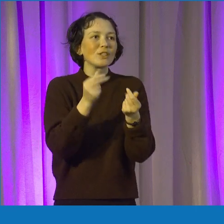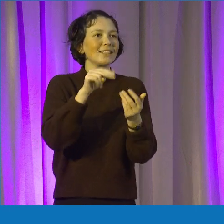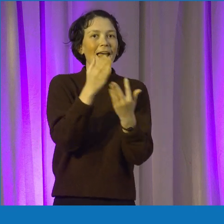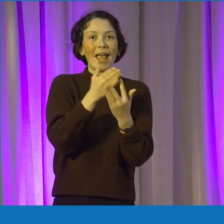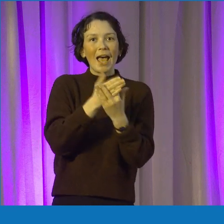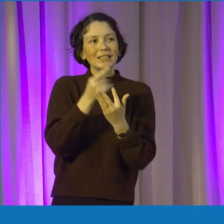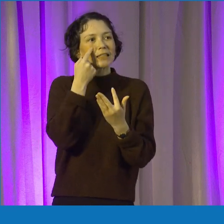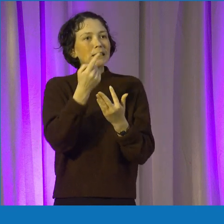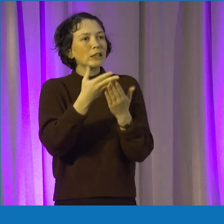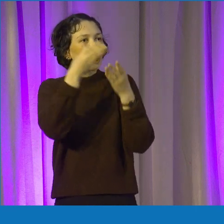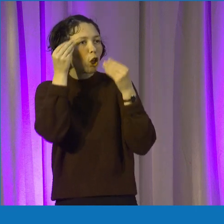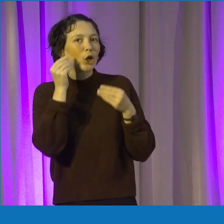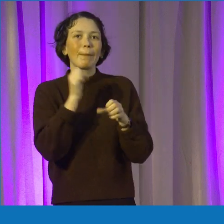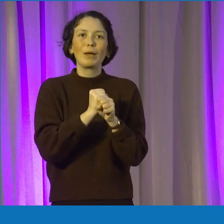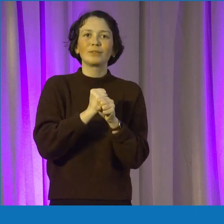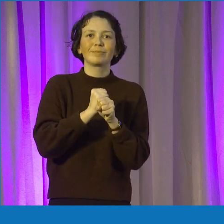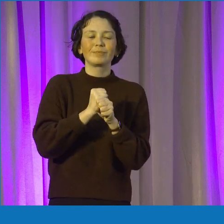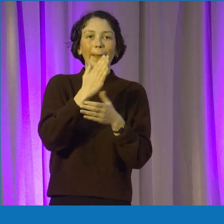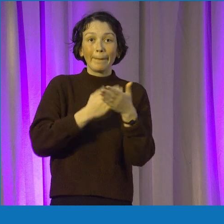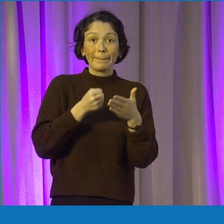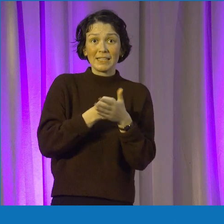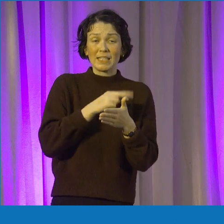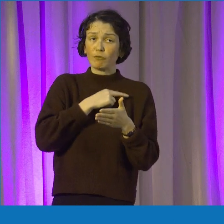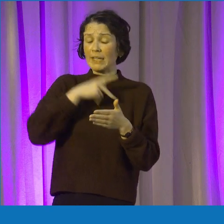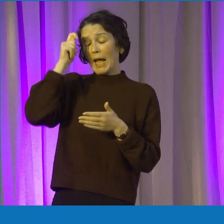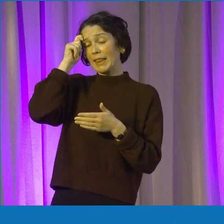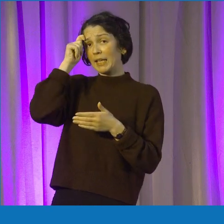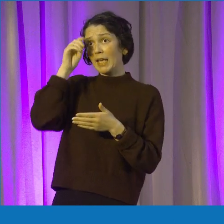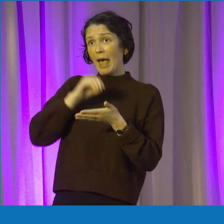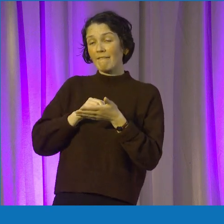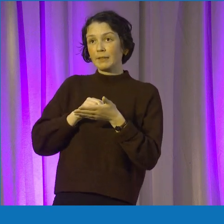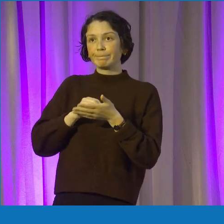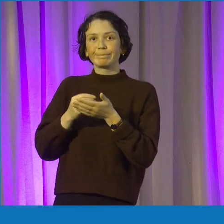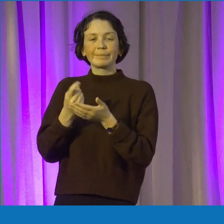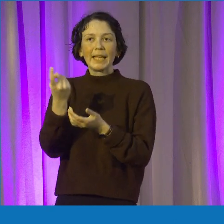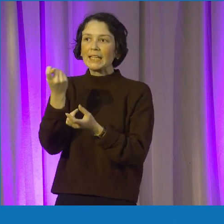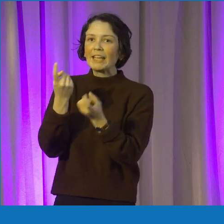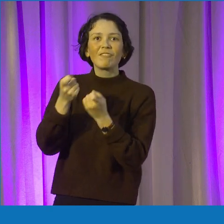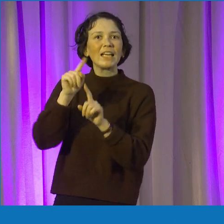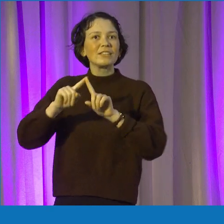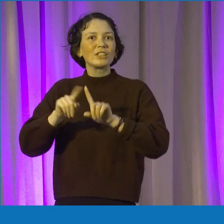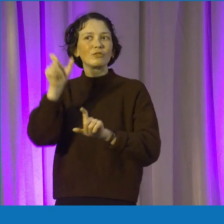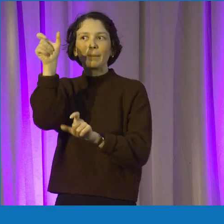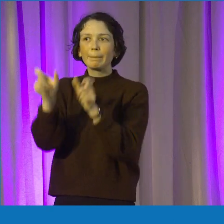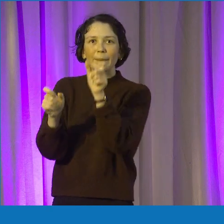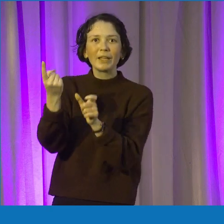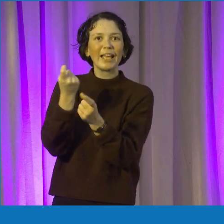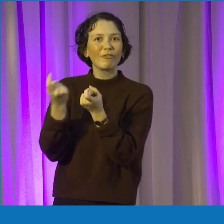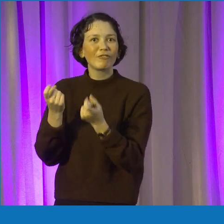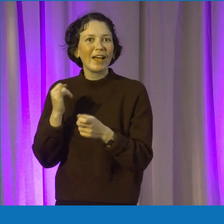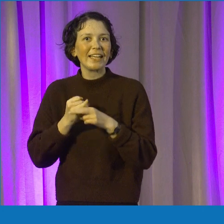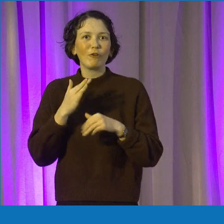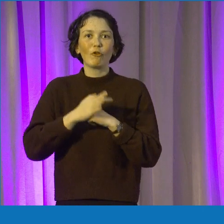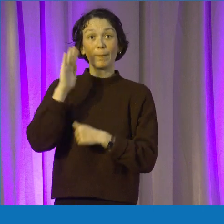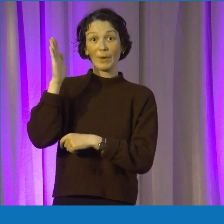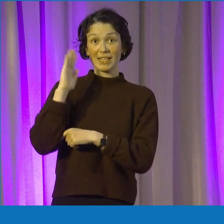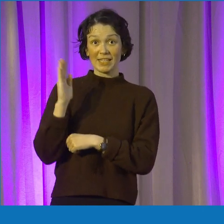these experts come in is something that has been really valuable to me and to a number of the people who have participated in our various ecosystems. I know I'm coming back over to